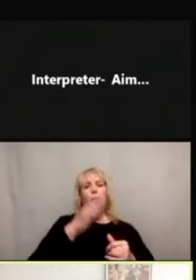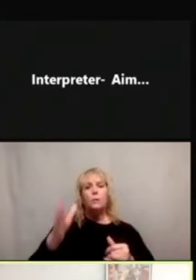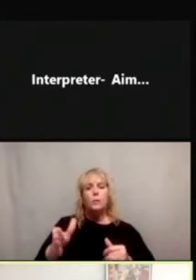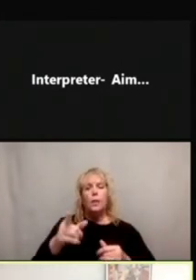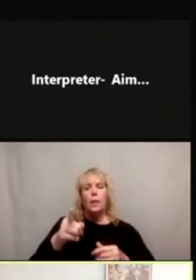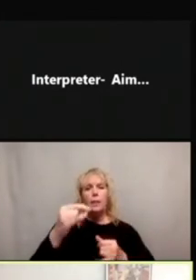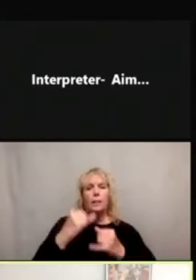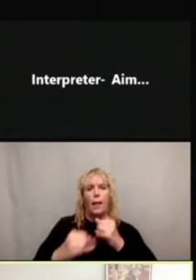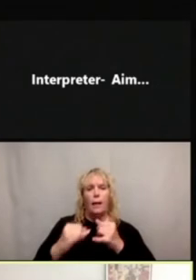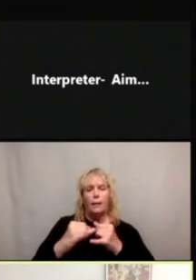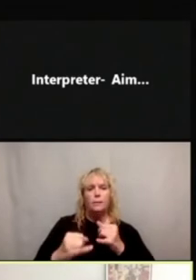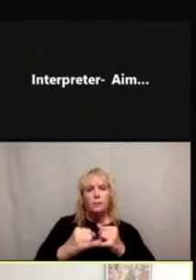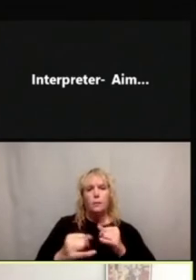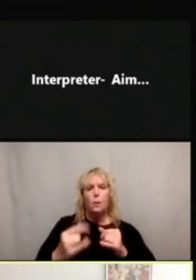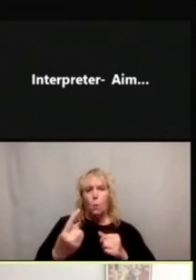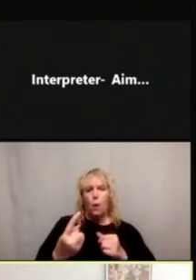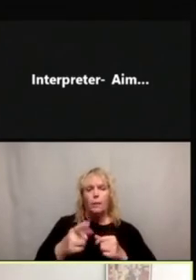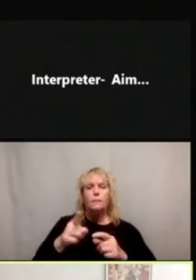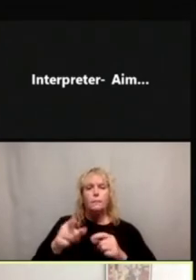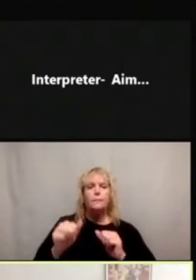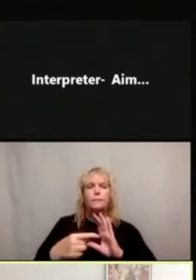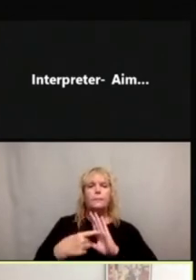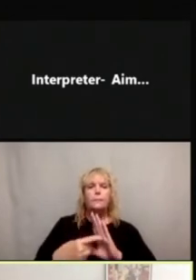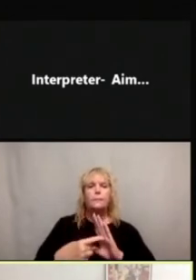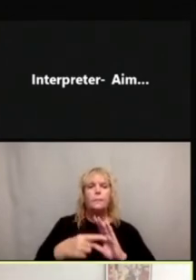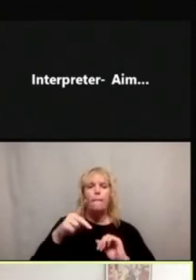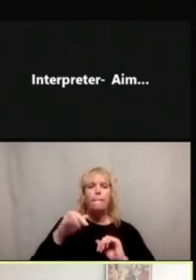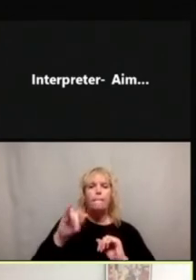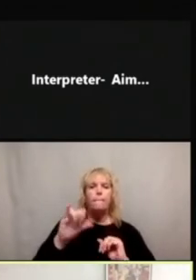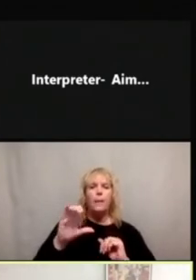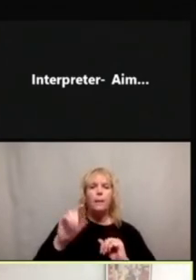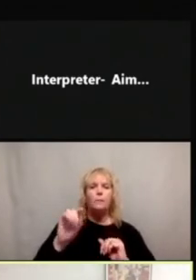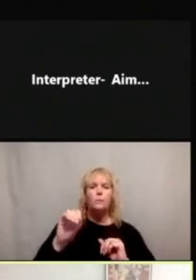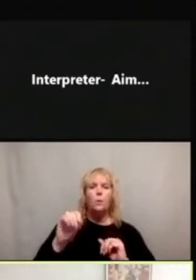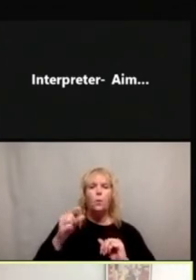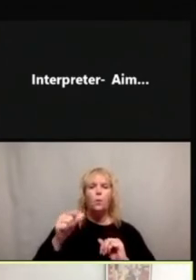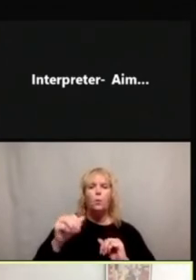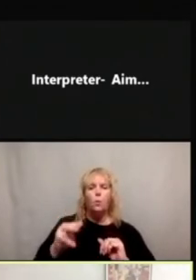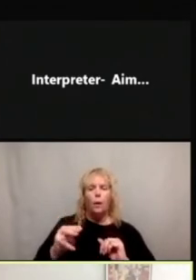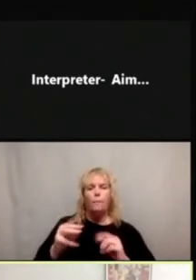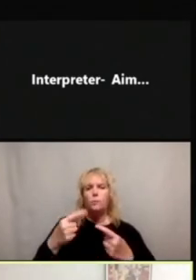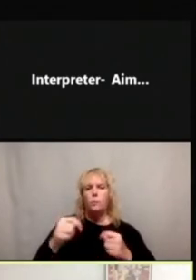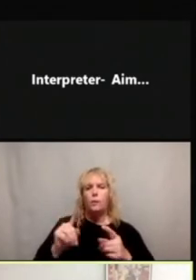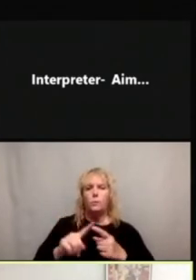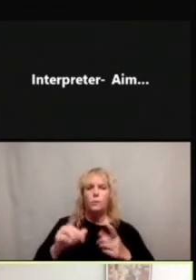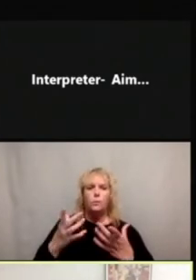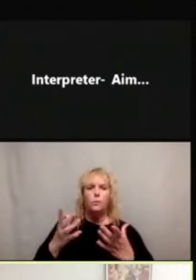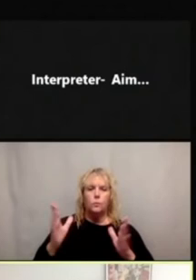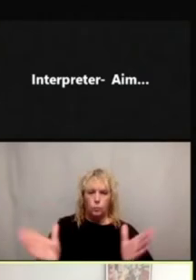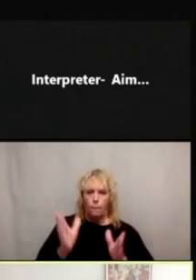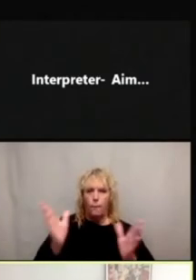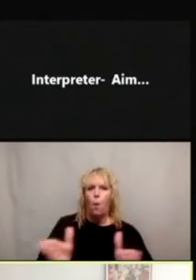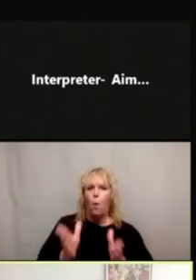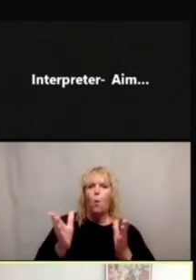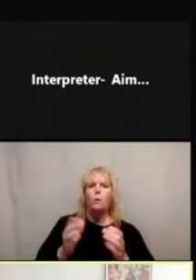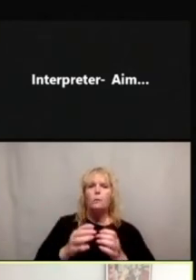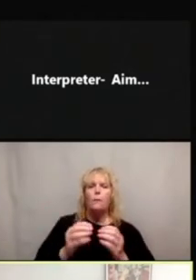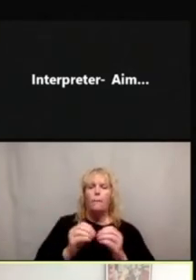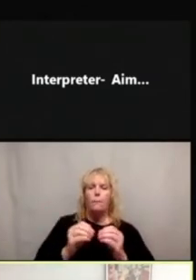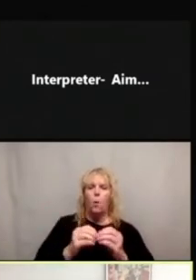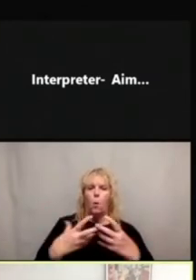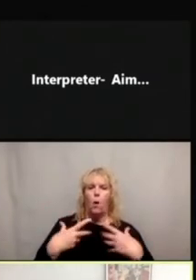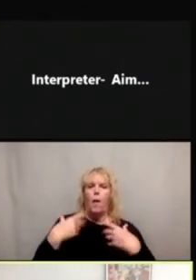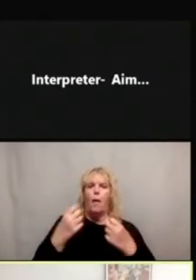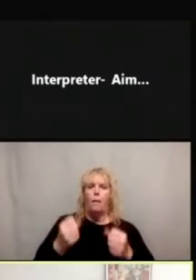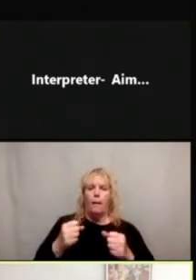we created this pictogram and materials to promote healthy behaviors